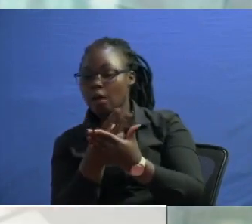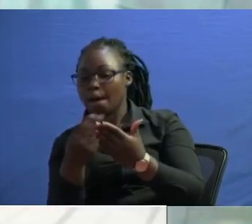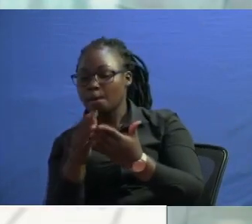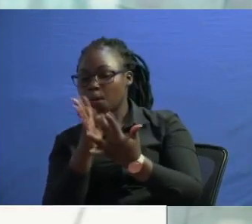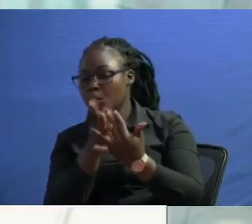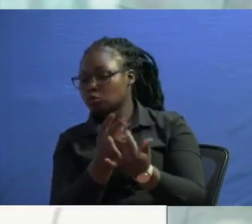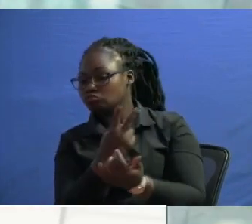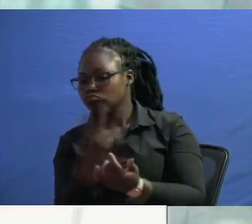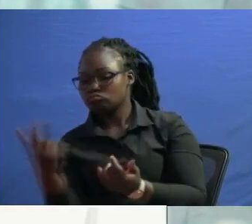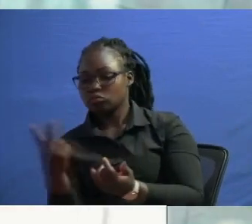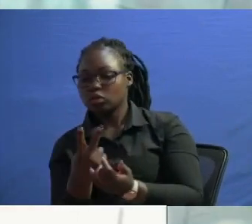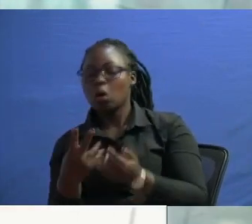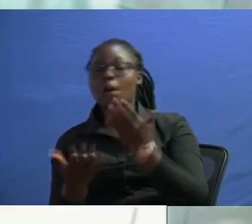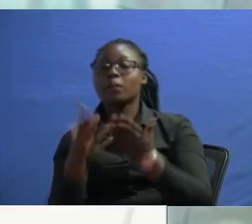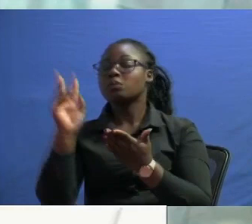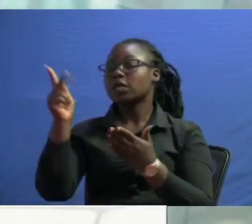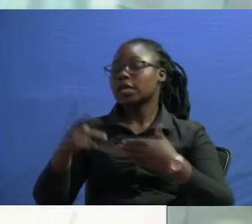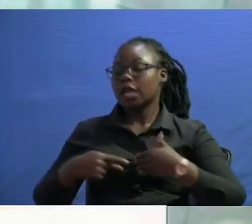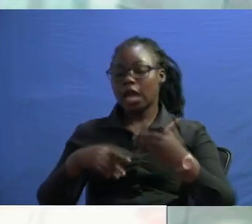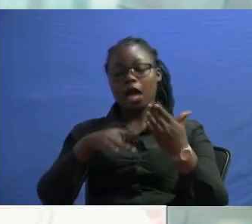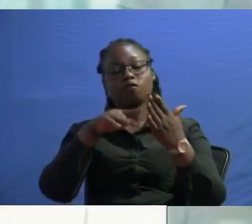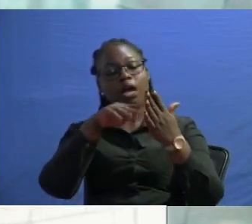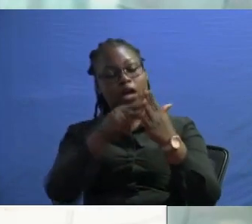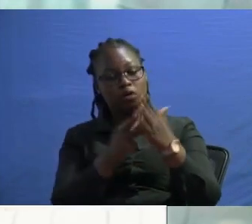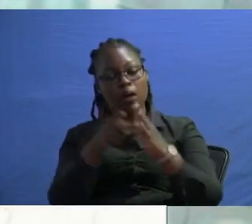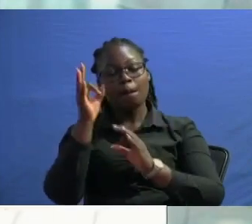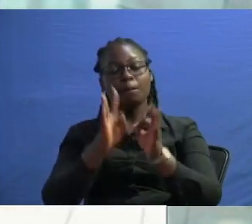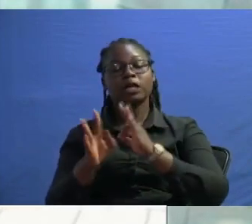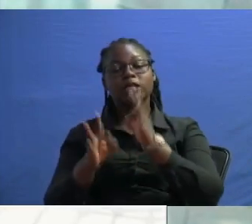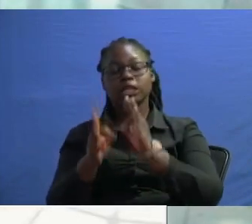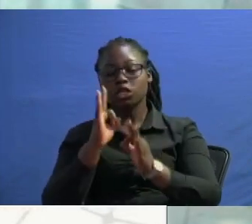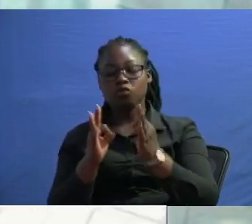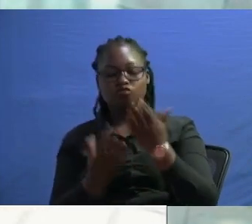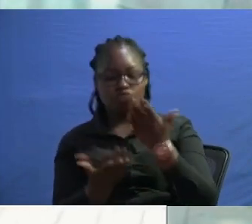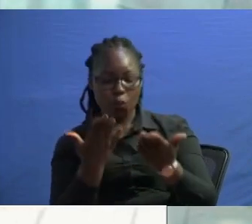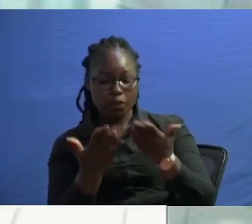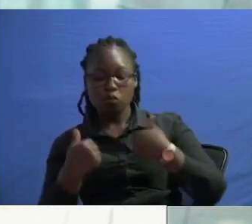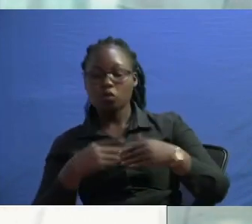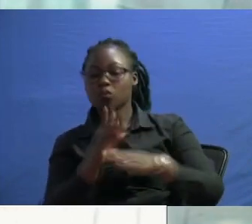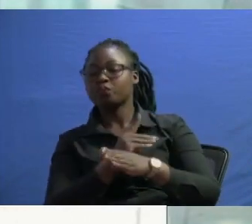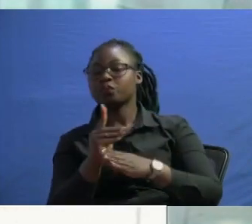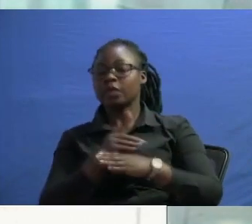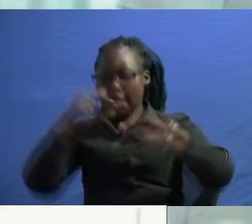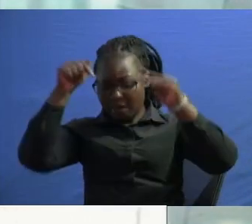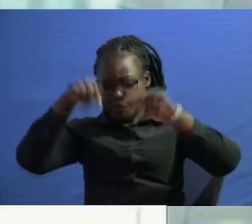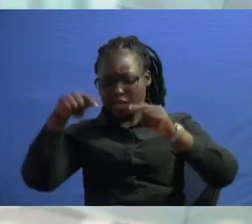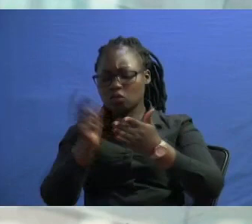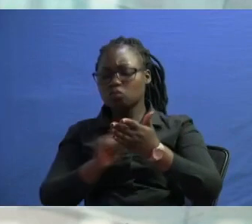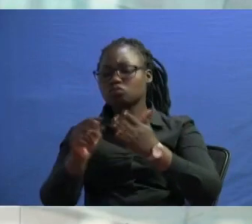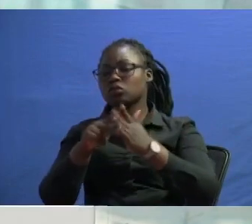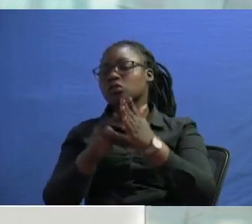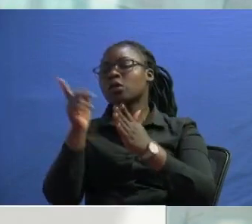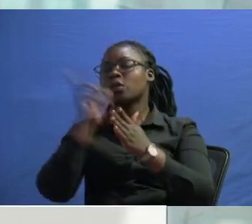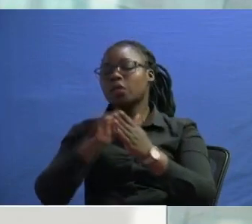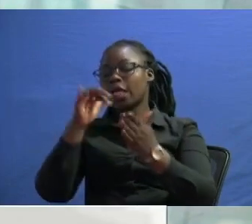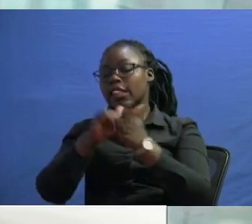breached the contract and if you breach that contract you have a duty that lie upon so when you immediately sign a contract there's a